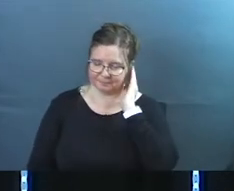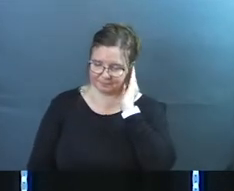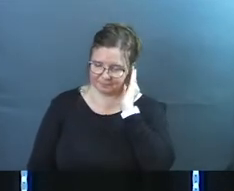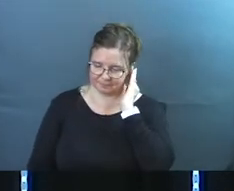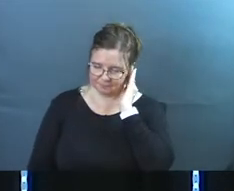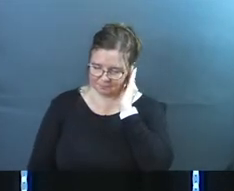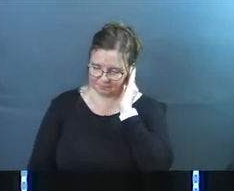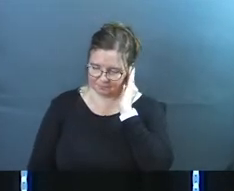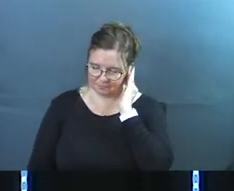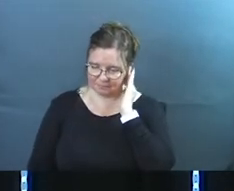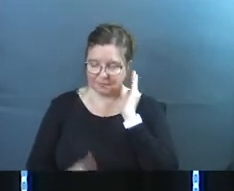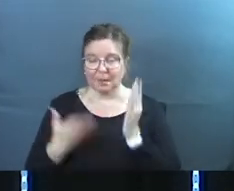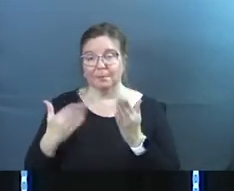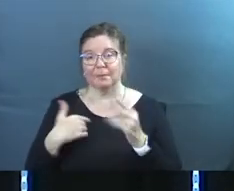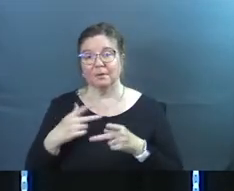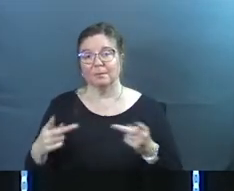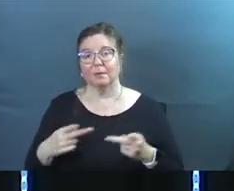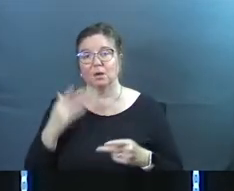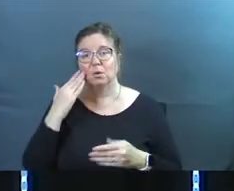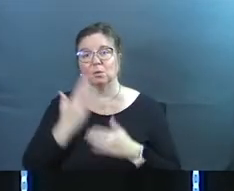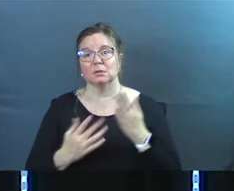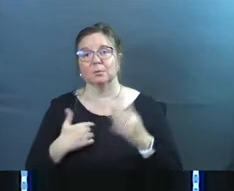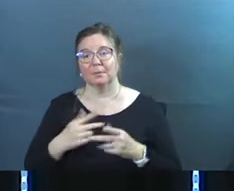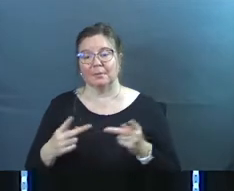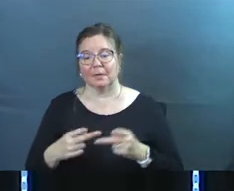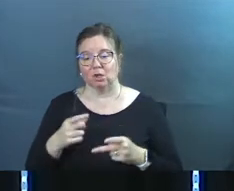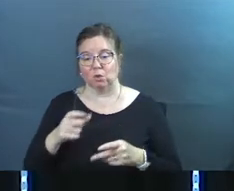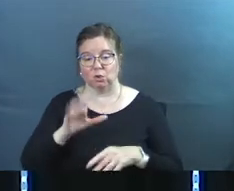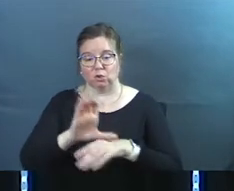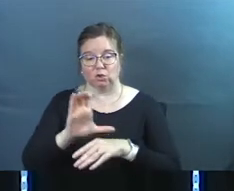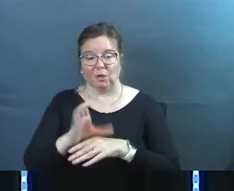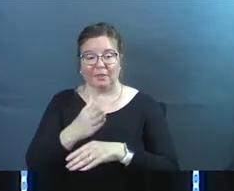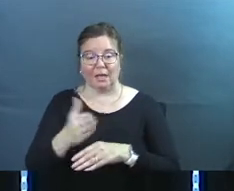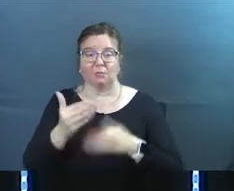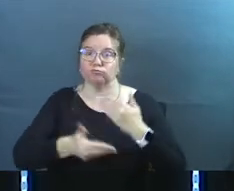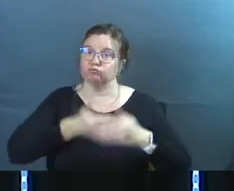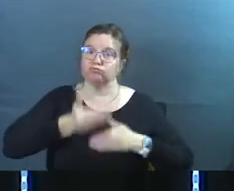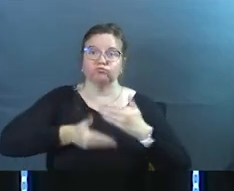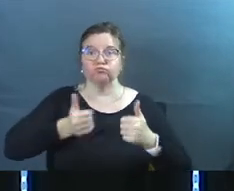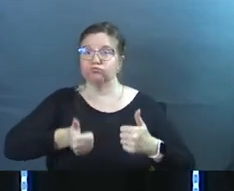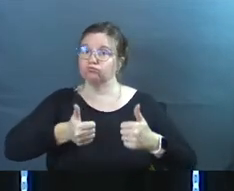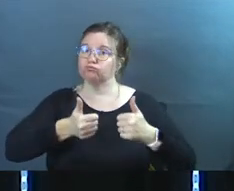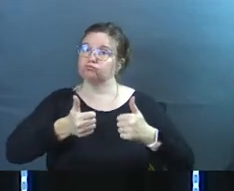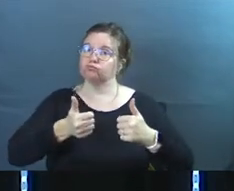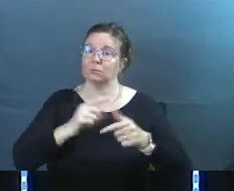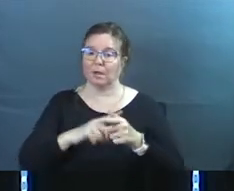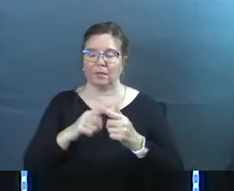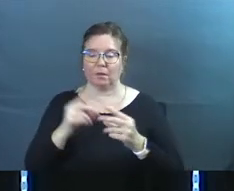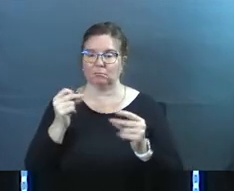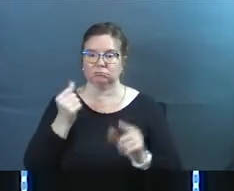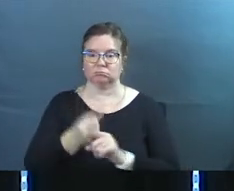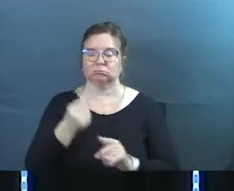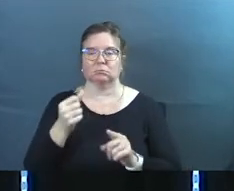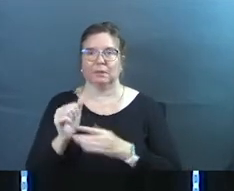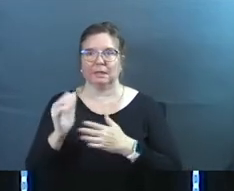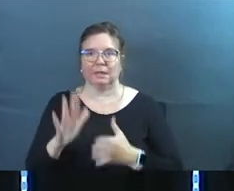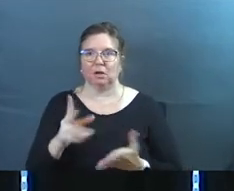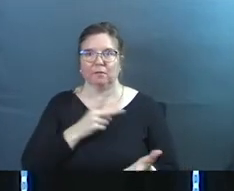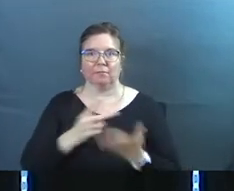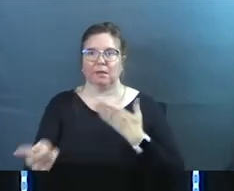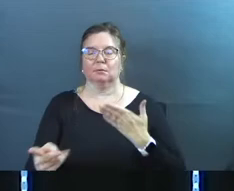Maybe you've been in this spot or maybe you know somebody who's been in this spot and you were in a church and things were going great and all of a sudden the leader had a failure